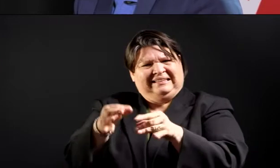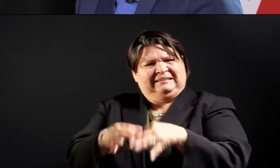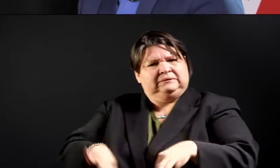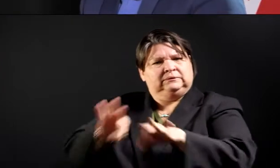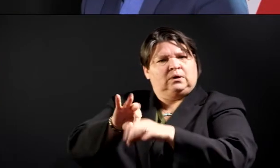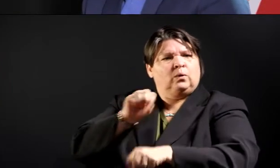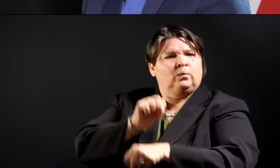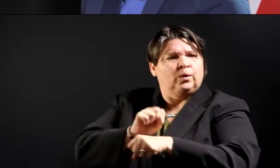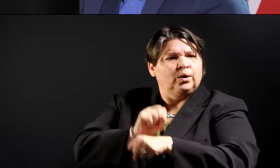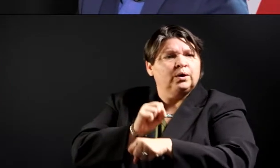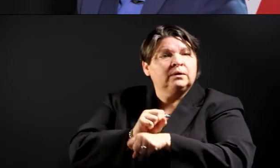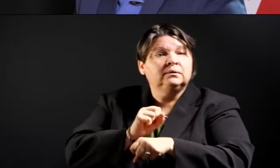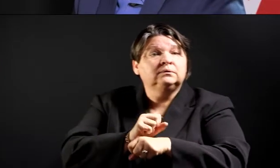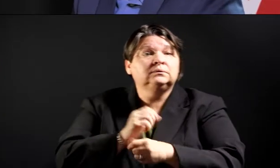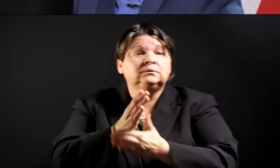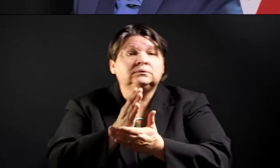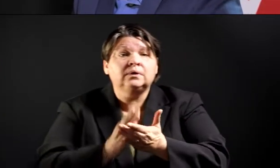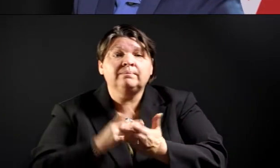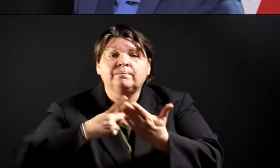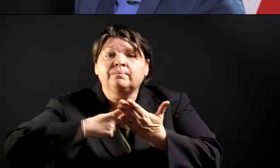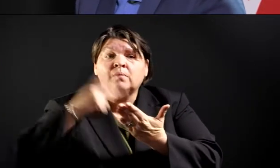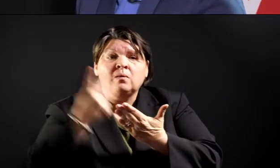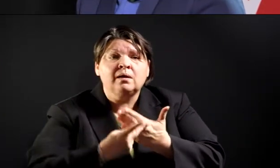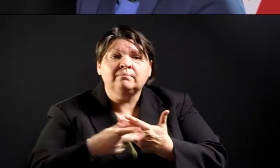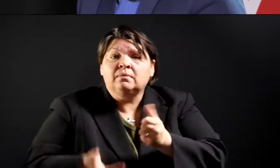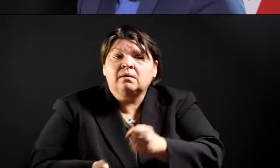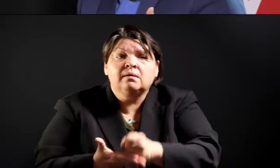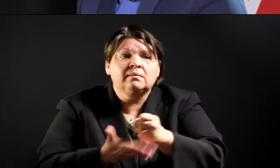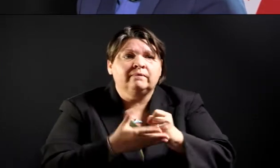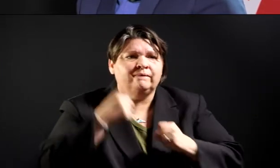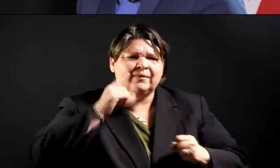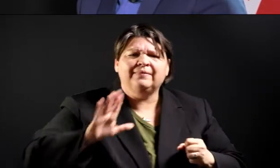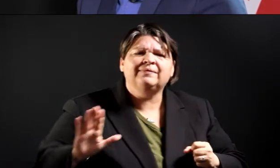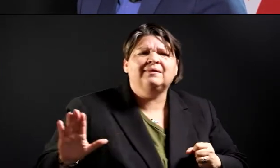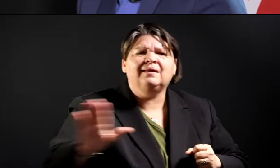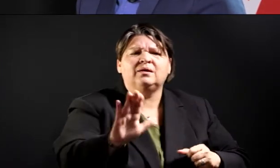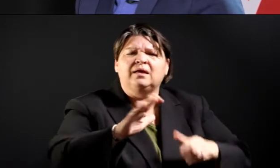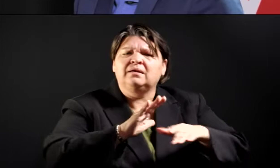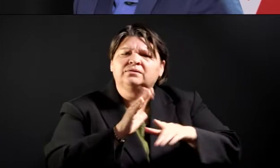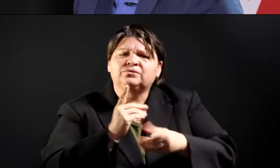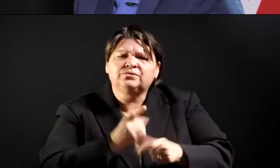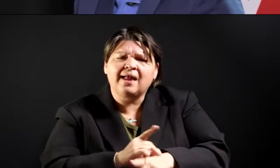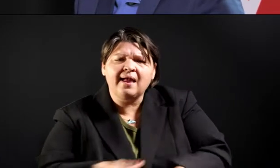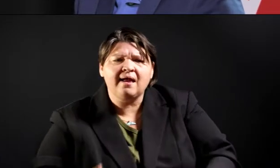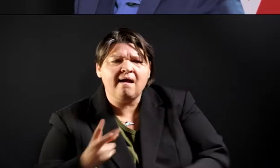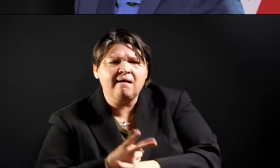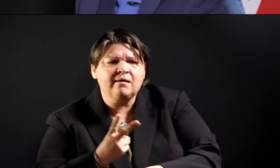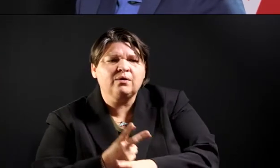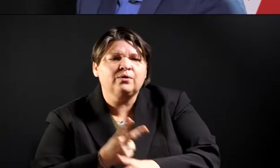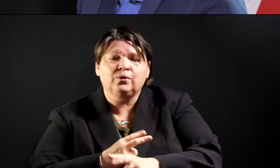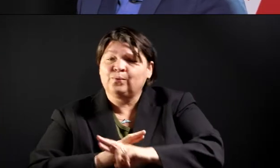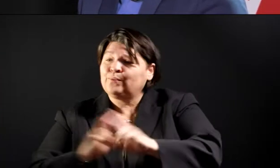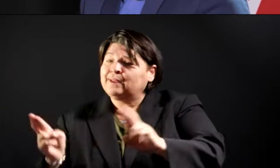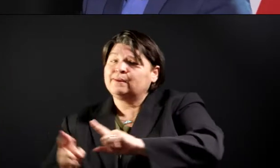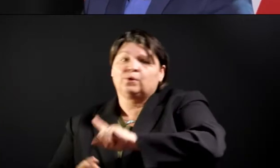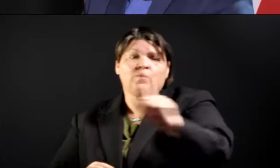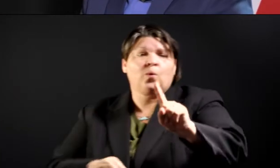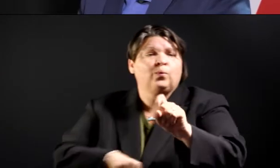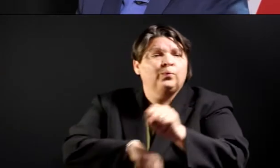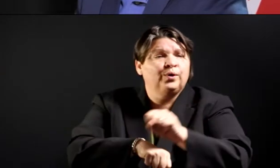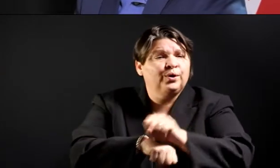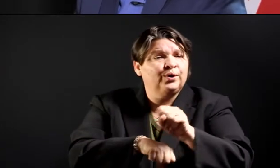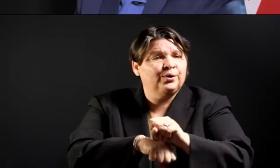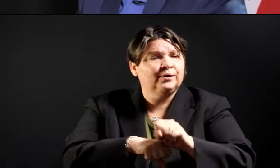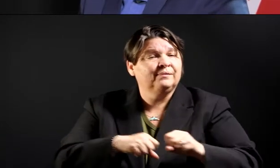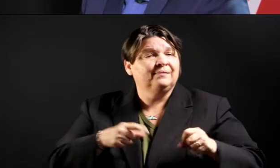there are subsidies that can help them to find quality child care that they can rely on while they help